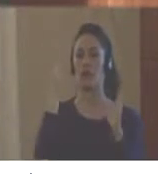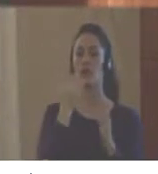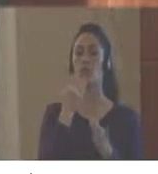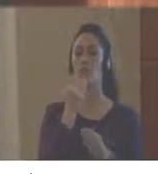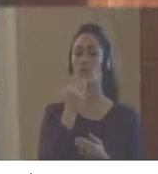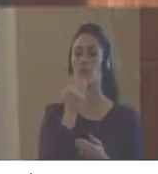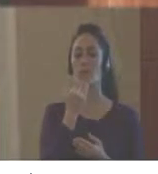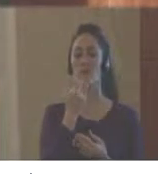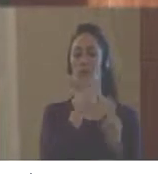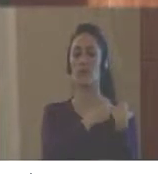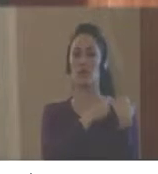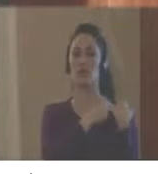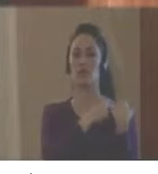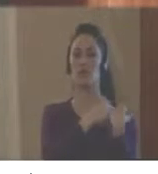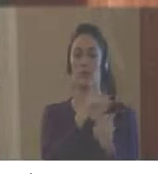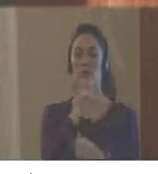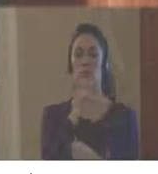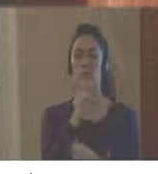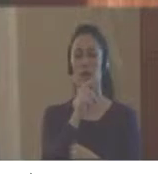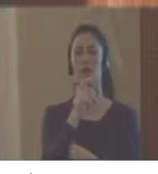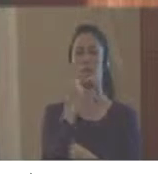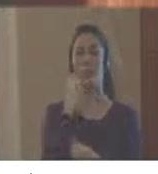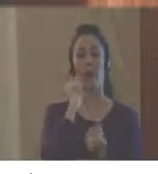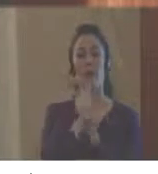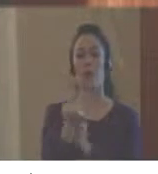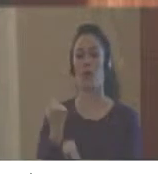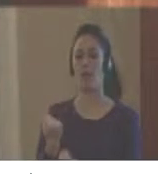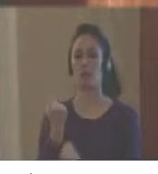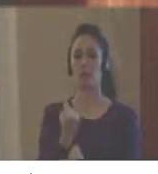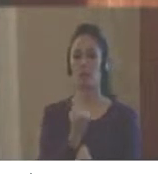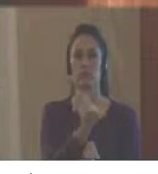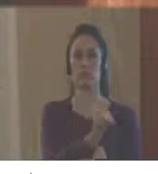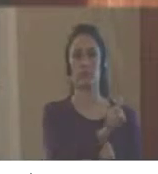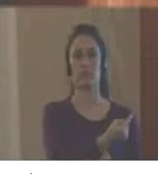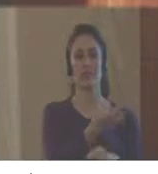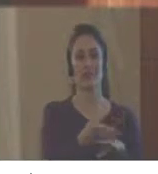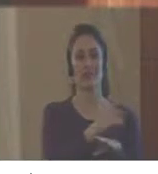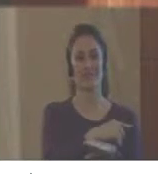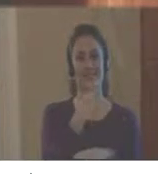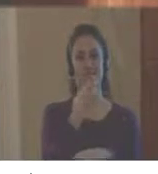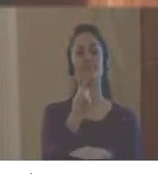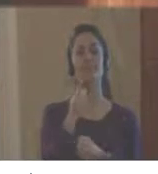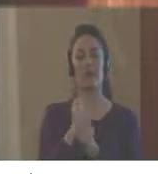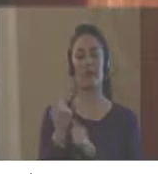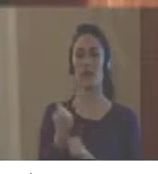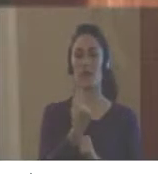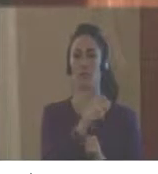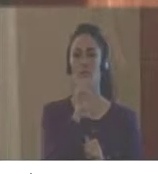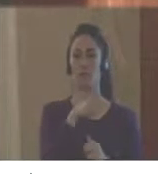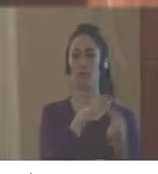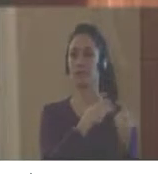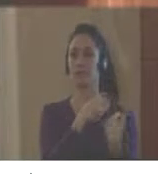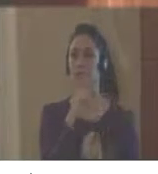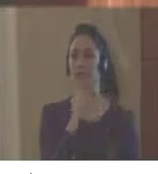all of these responsibilities that I've just mentioned for each one of the components of the management of risk.